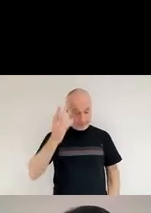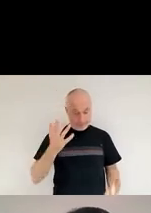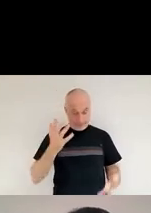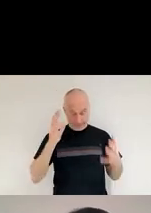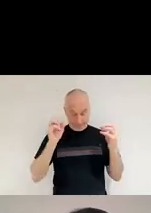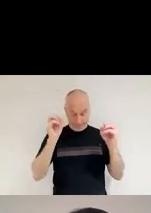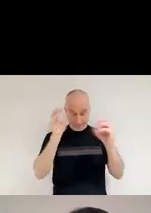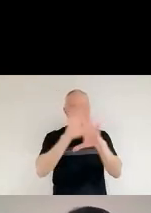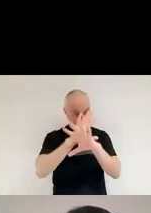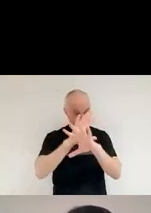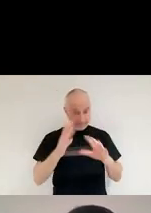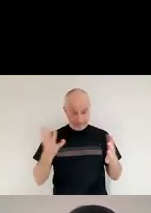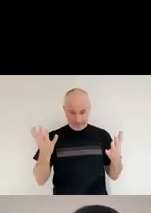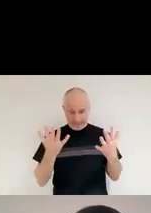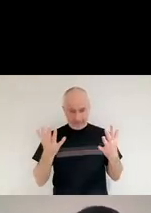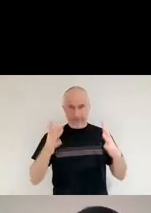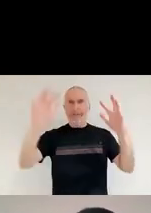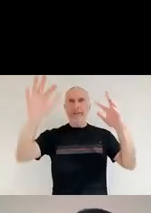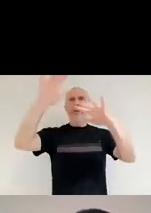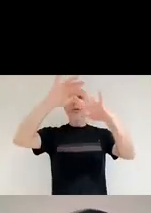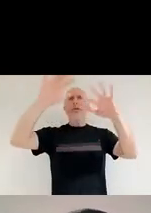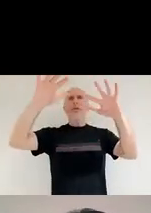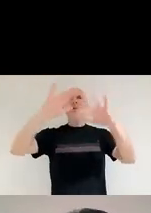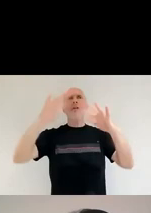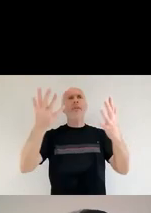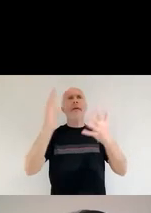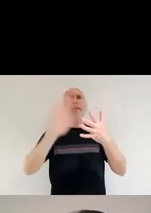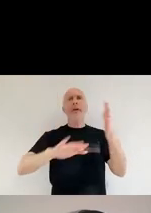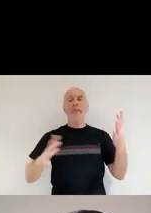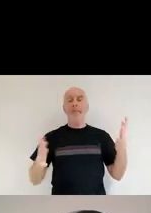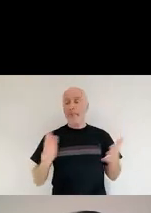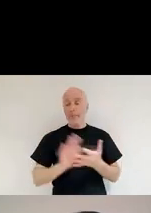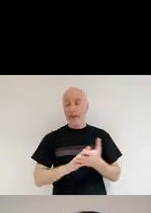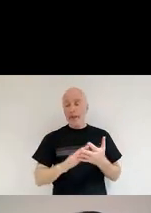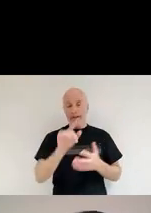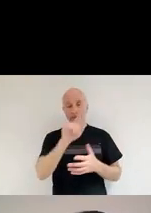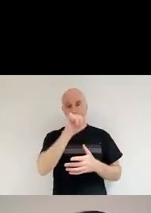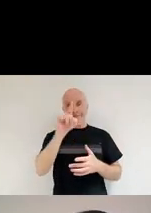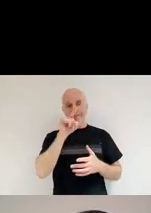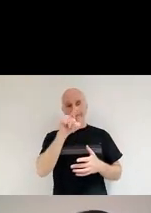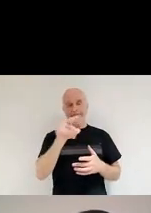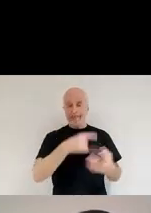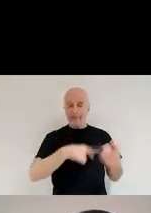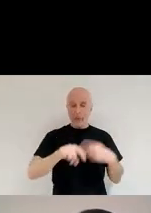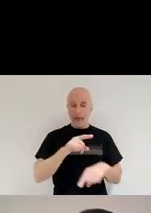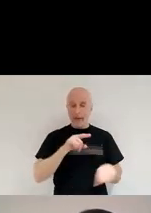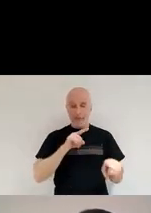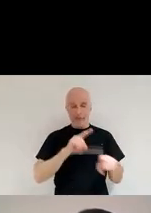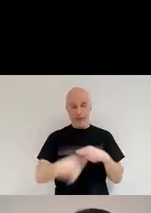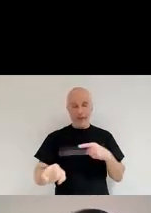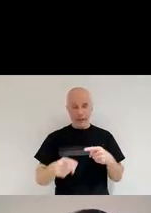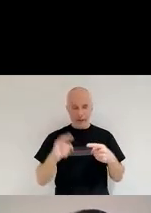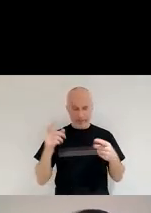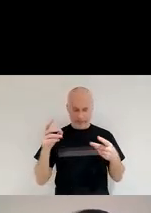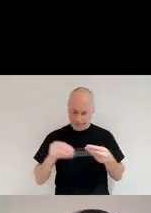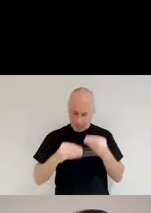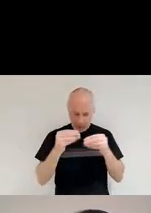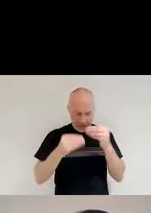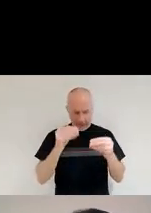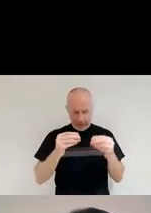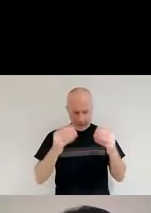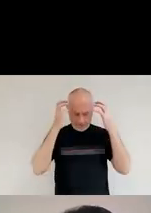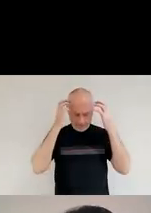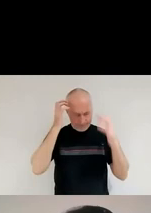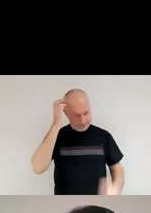where this dust comes from. It's still a mystery we're trying to solve, right? Maybe we're gonna